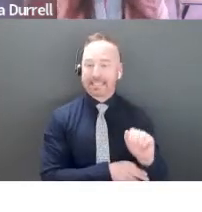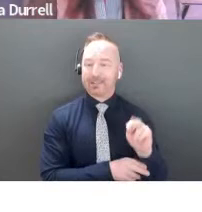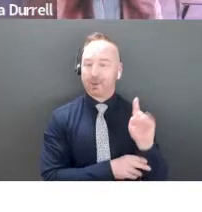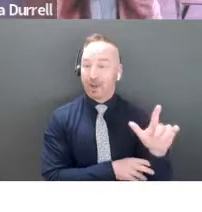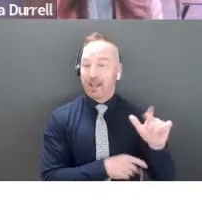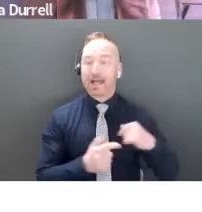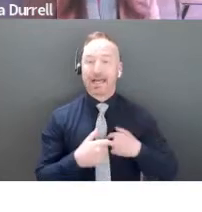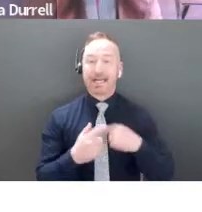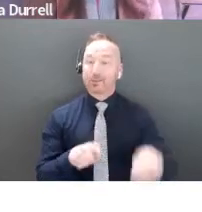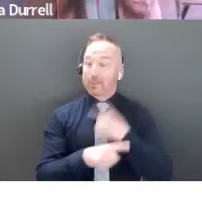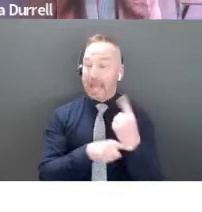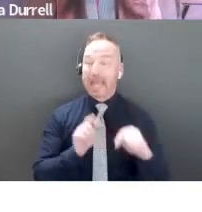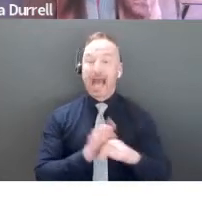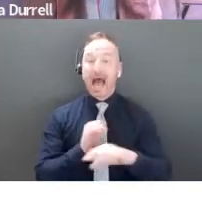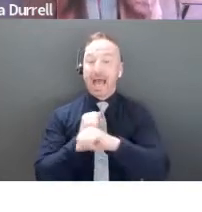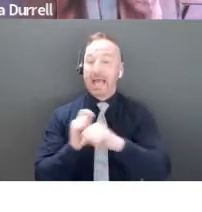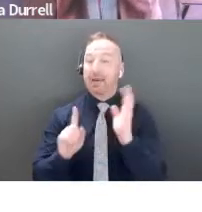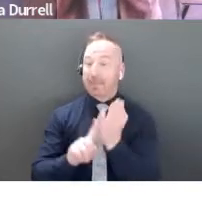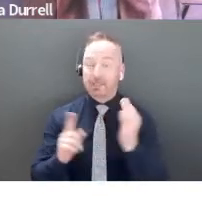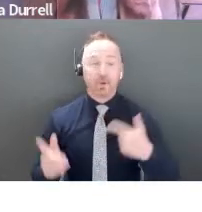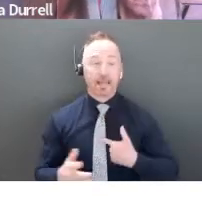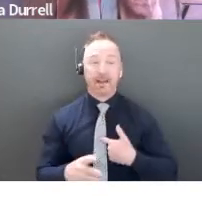today I'm pitching to you about how to pitch.